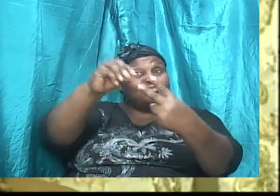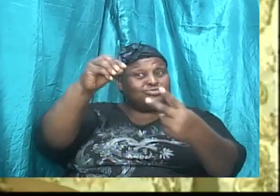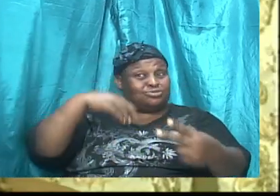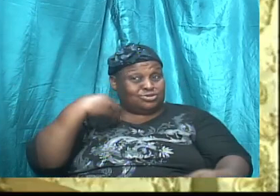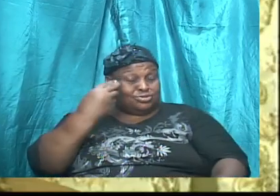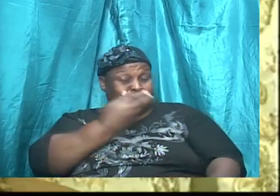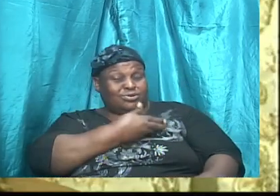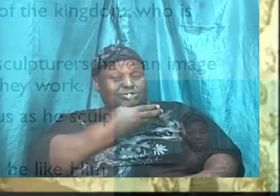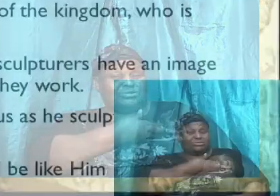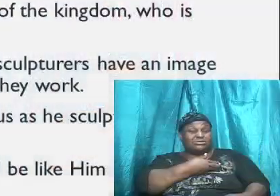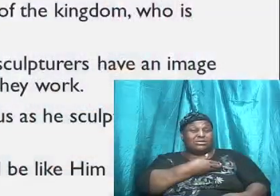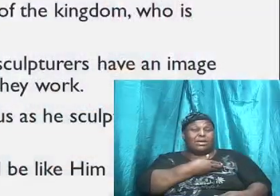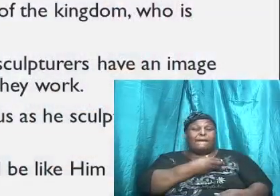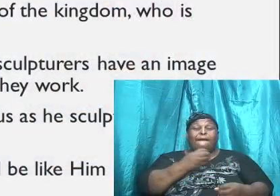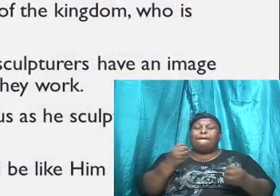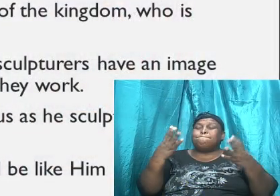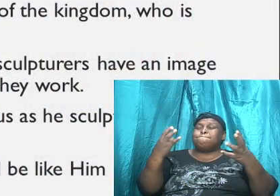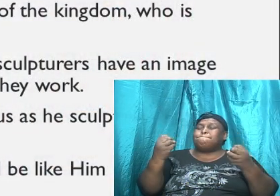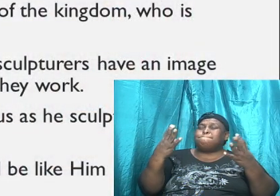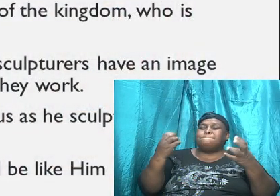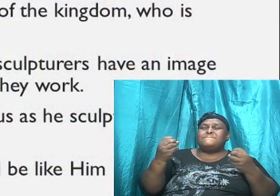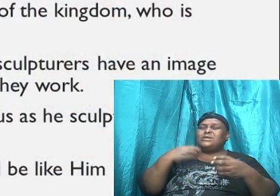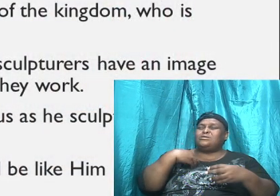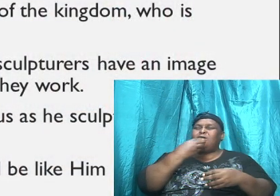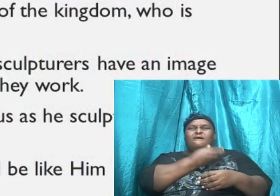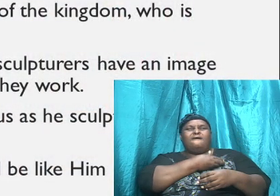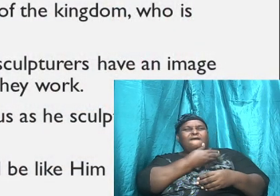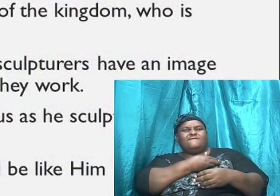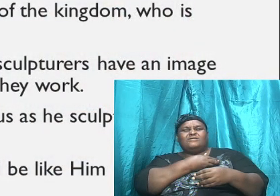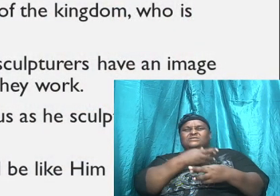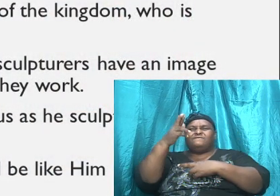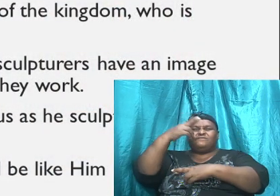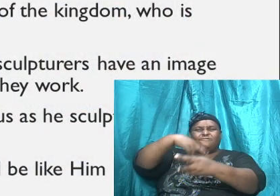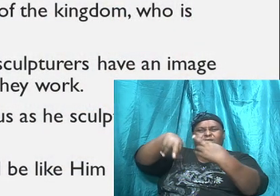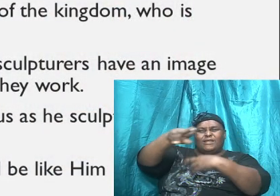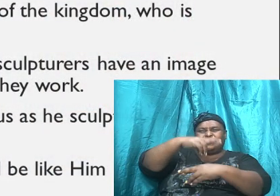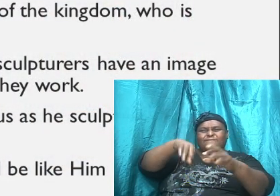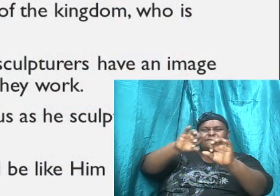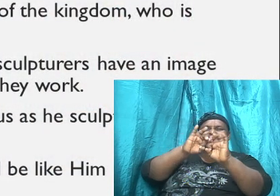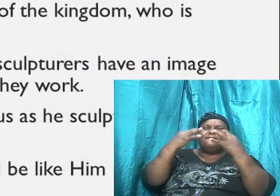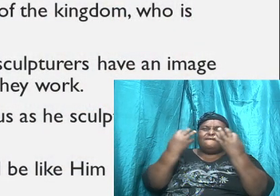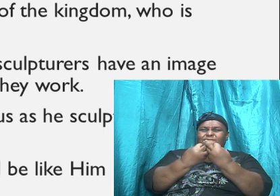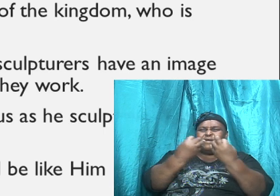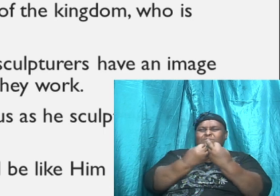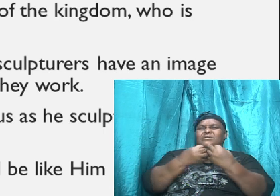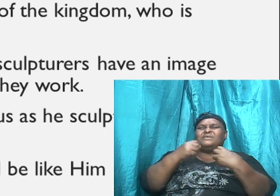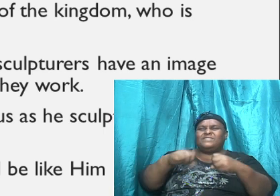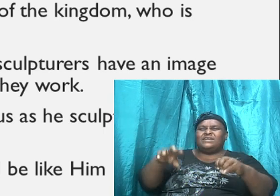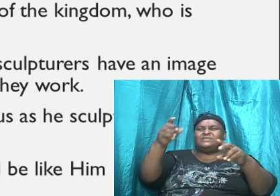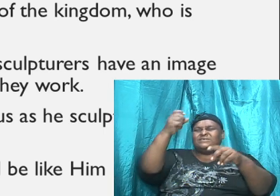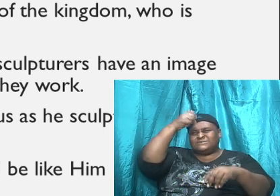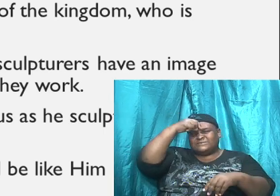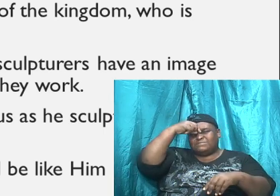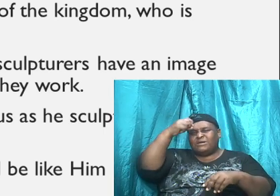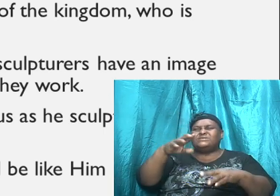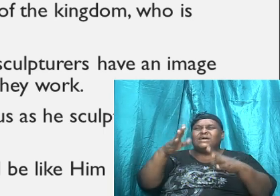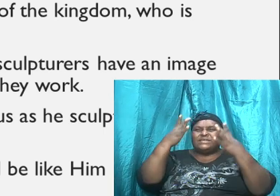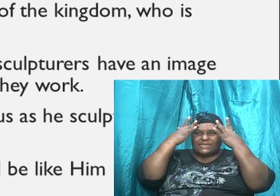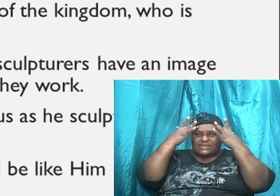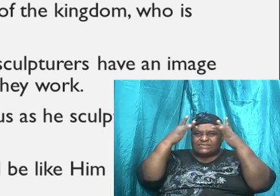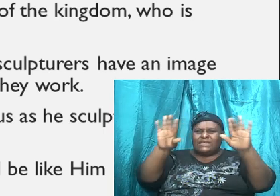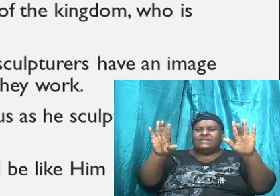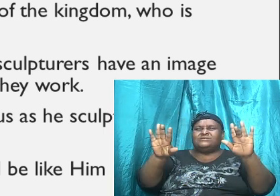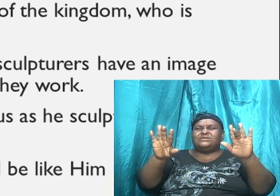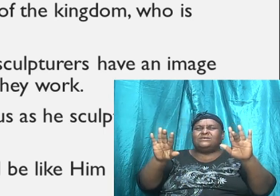Many of us as relatives that were smarter, that was more intelligent, that probably was better looking than us. But God